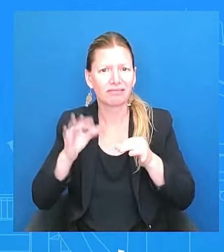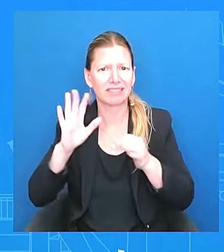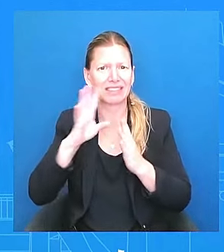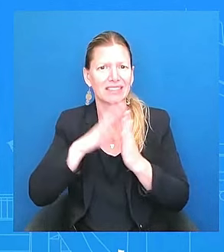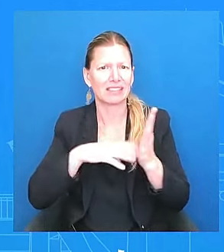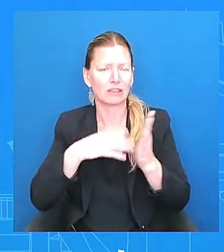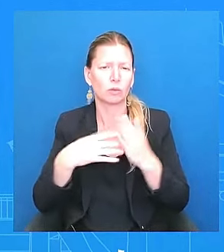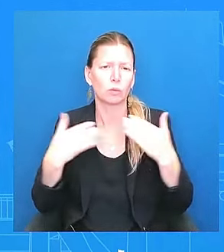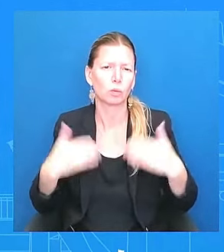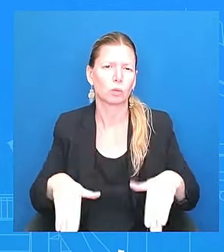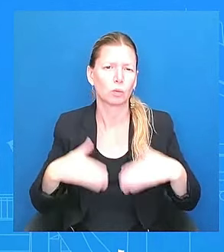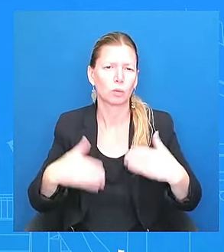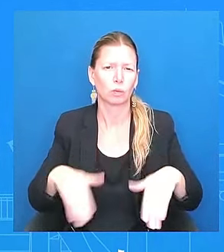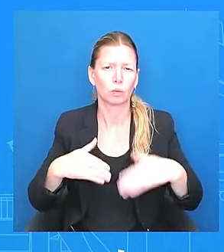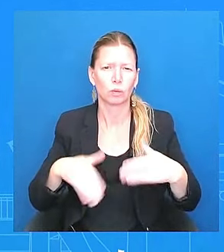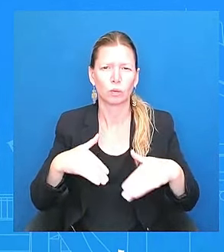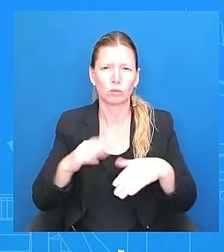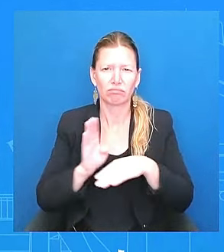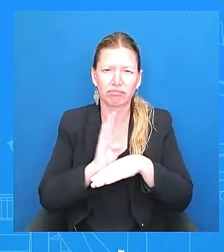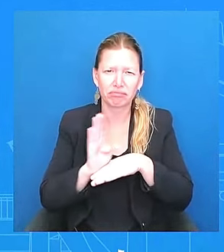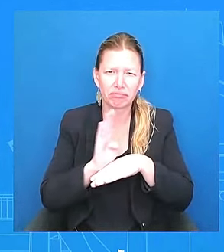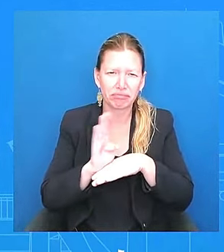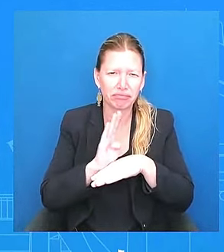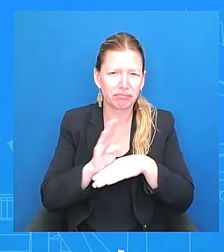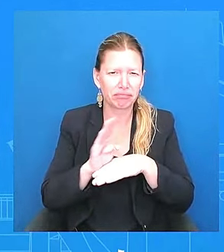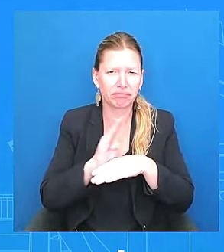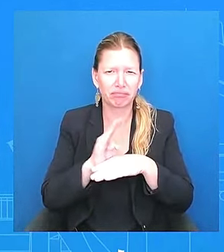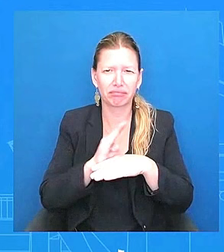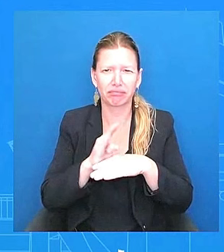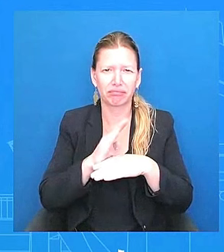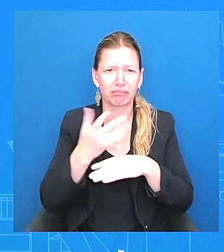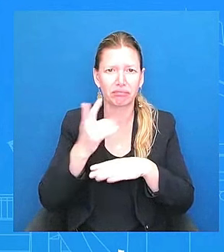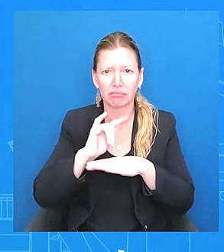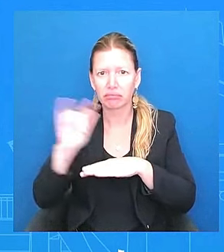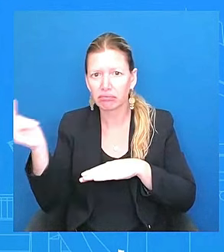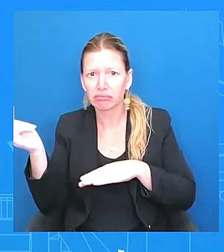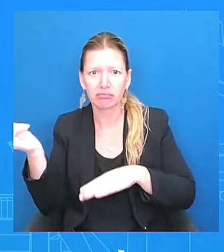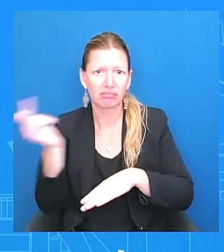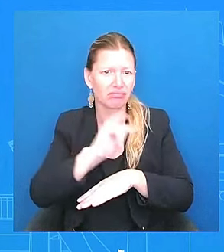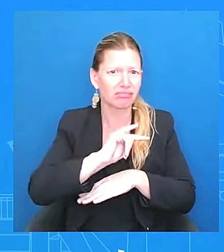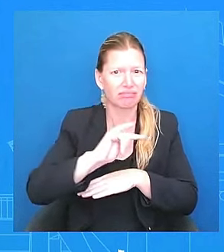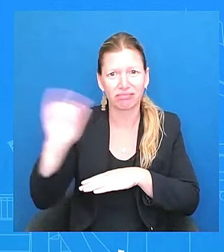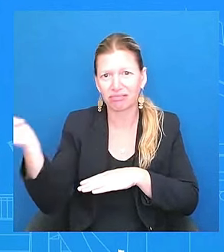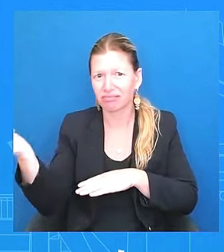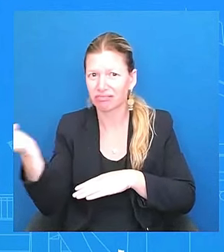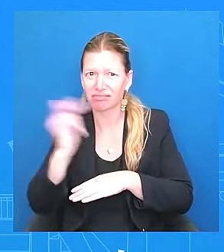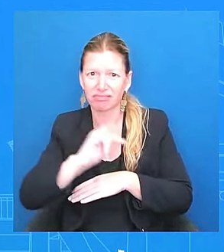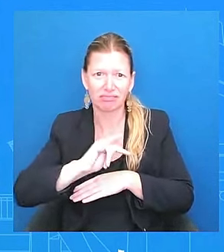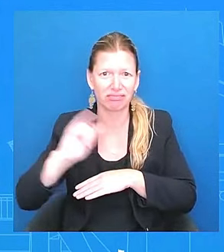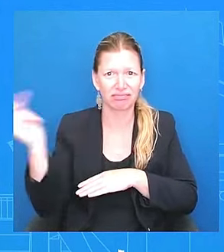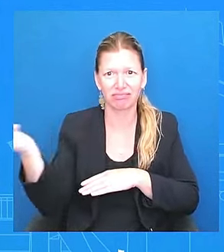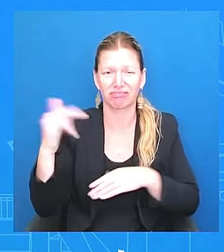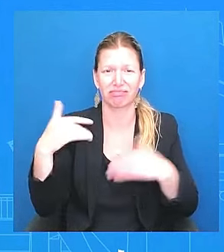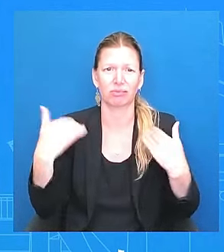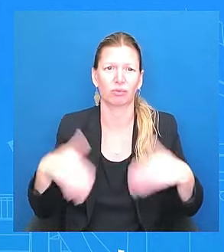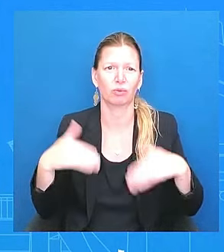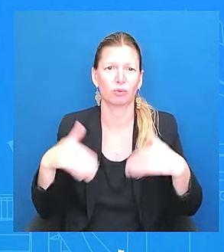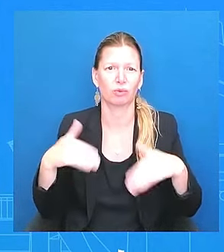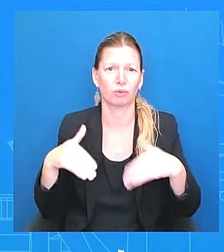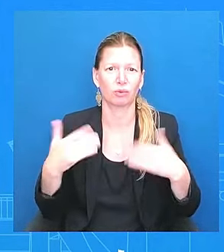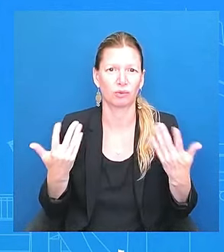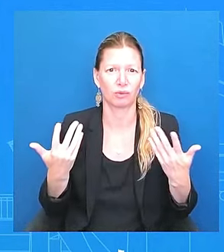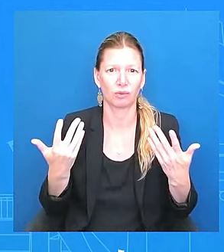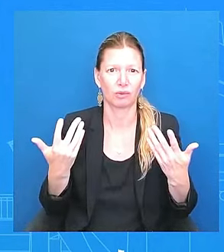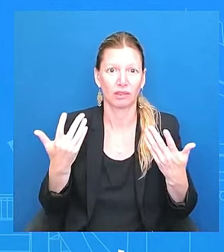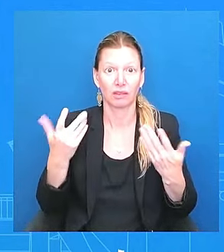crossing multiple, uh, obviously, uh, you know, going, going, going, going from Italy all the way to